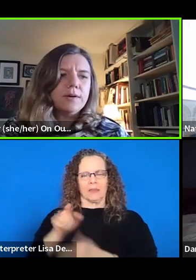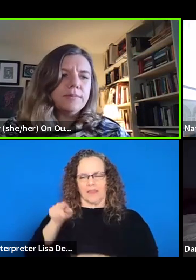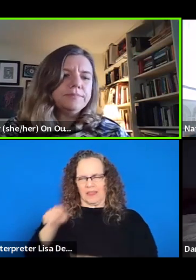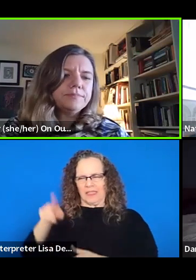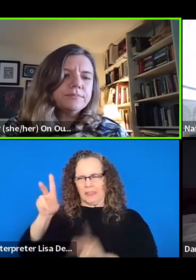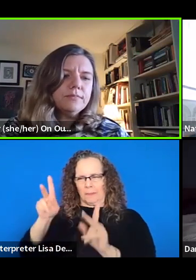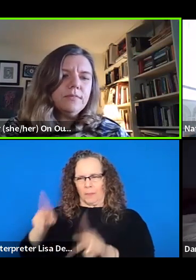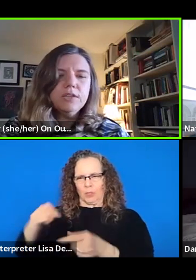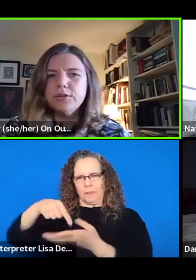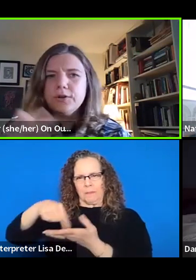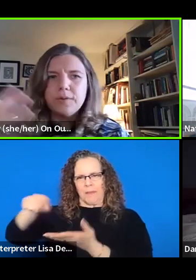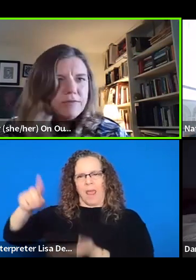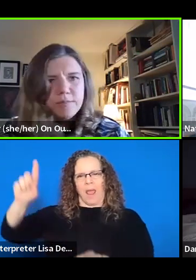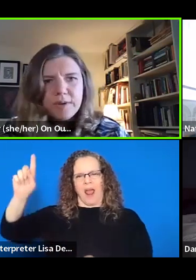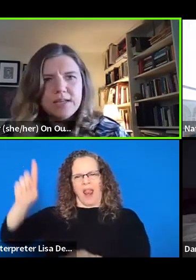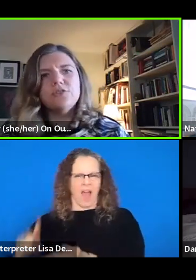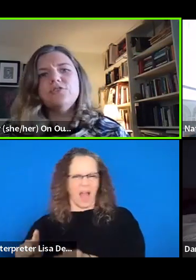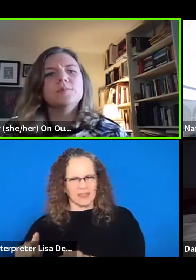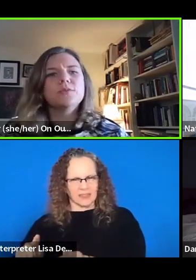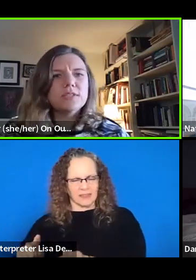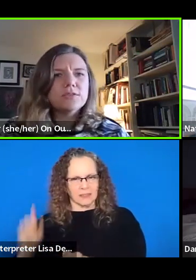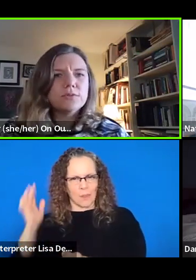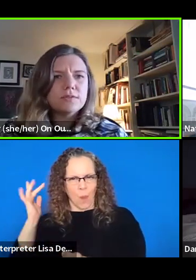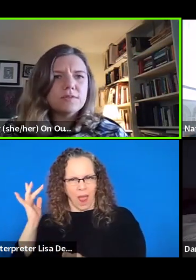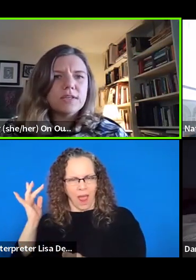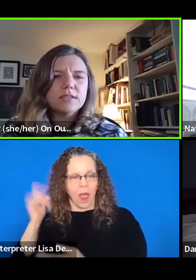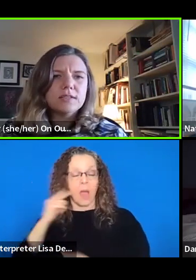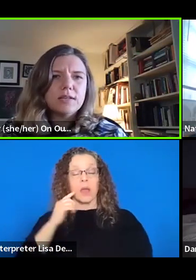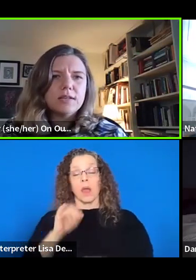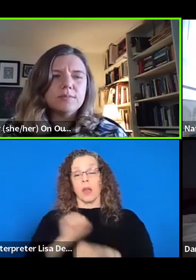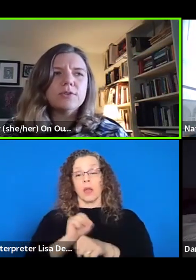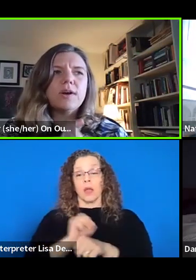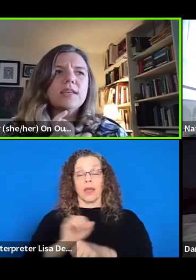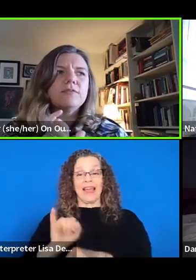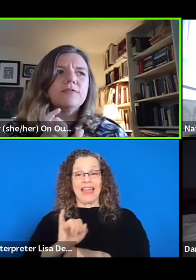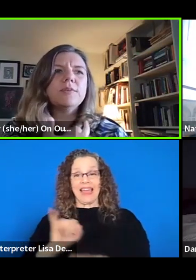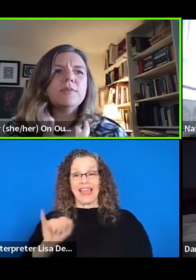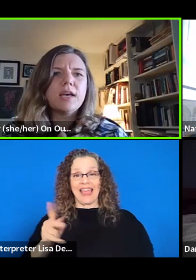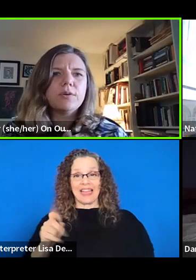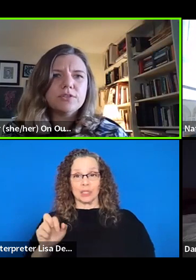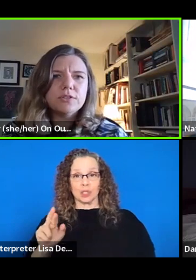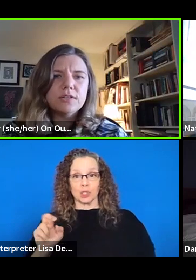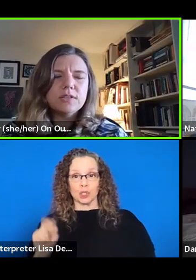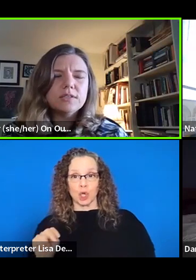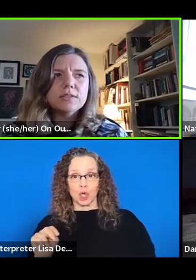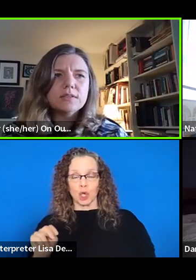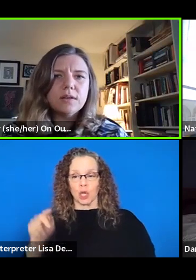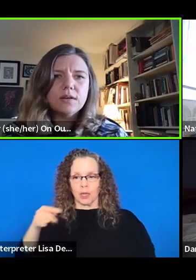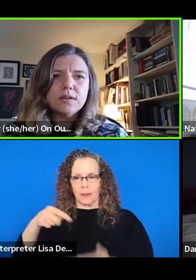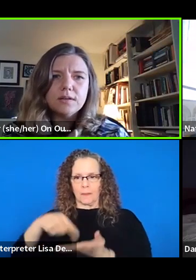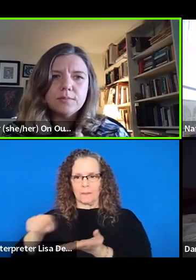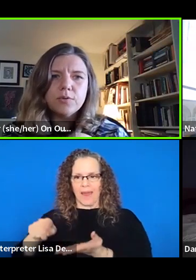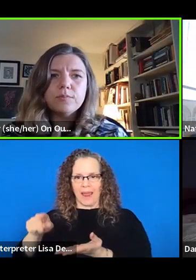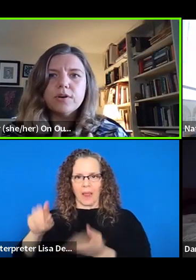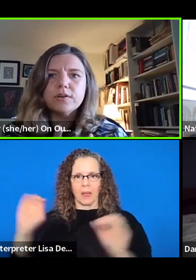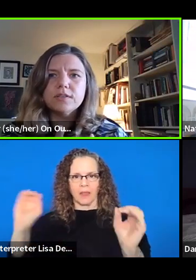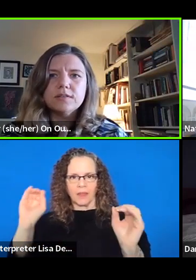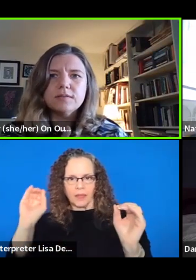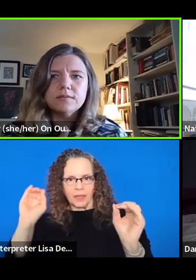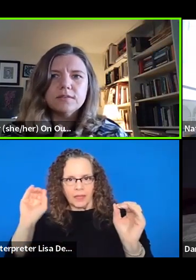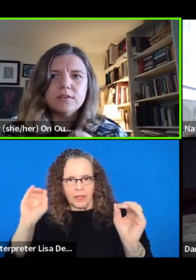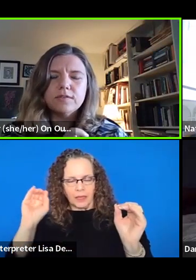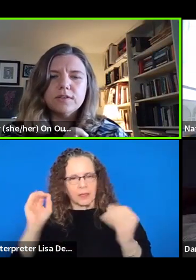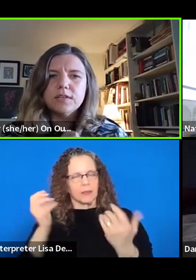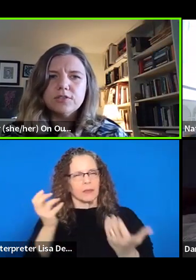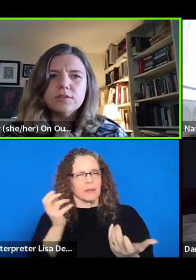um, you know, have unpaid internships or these sorts of things. Um, so I think flipping that question is, uh, an important part